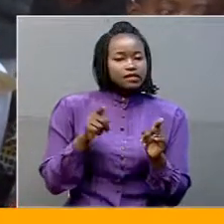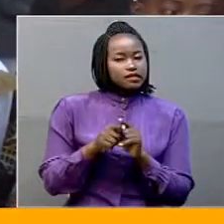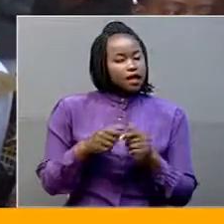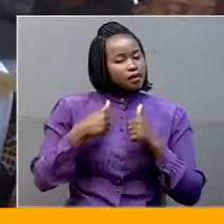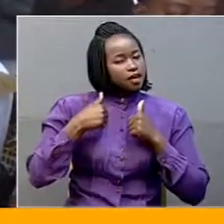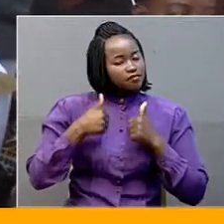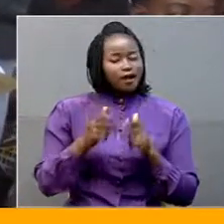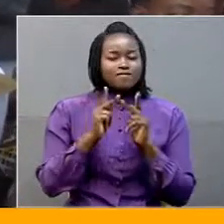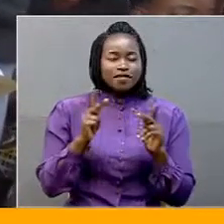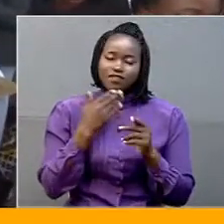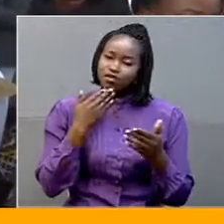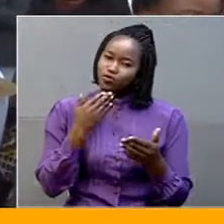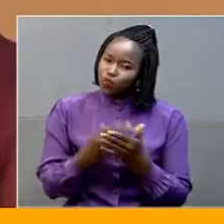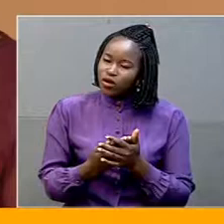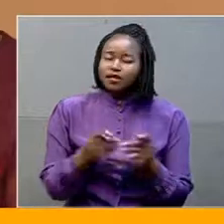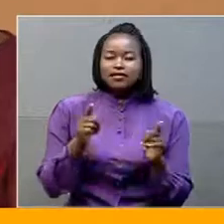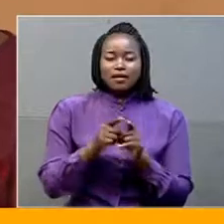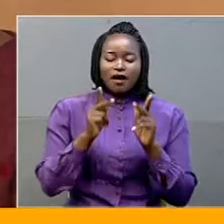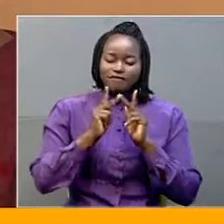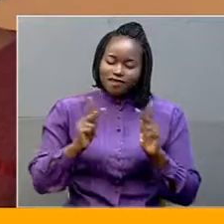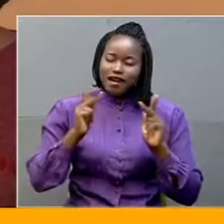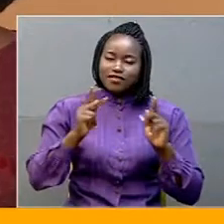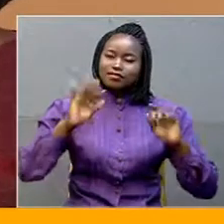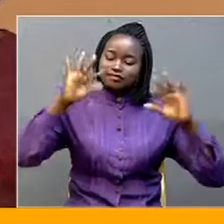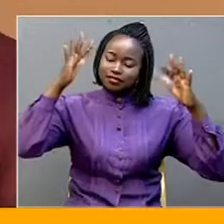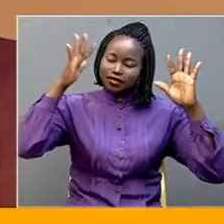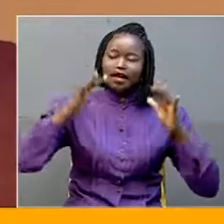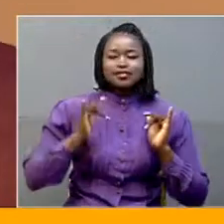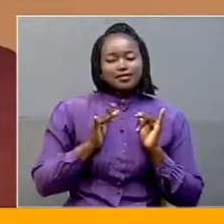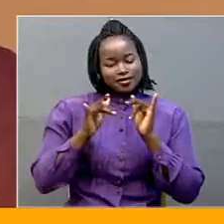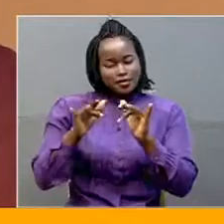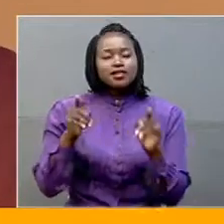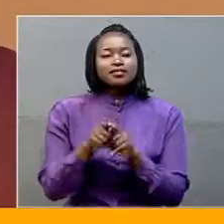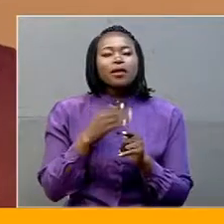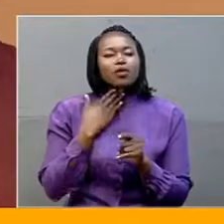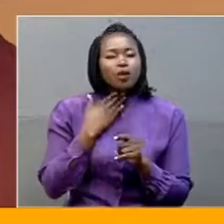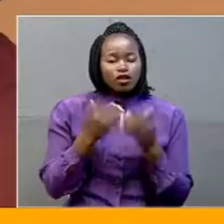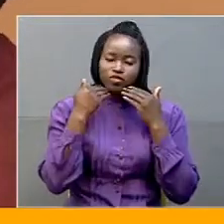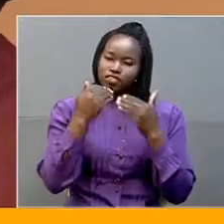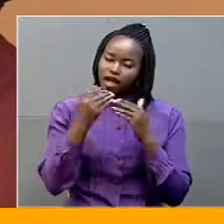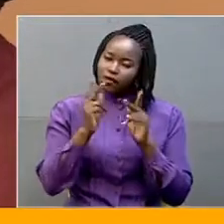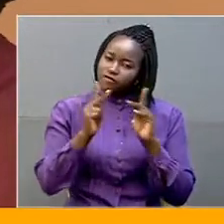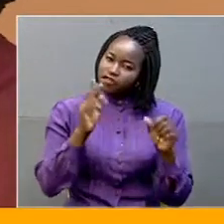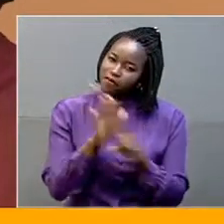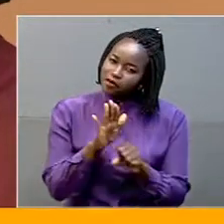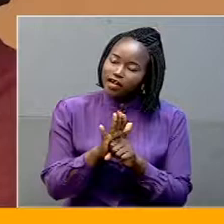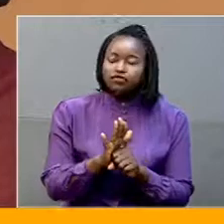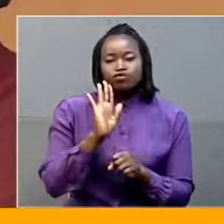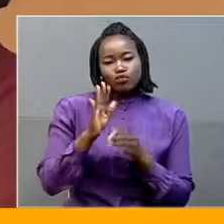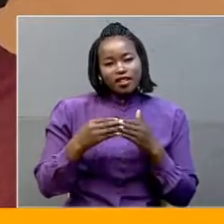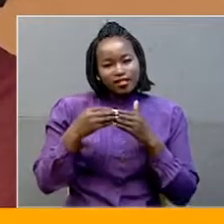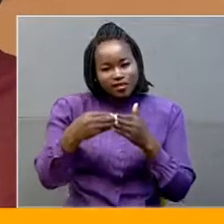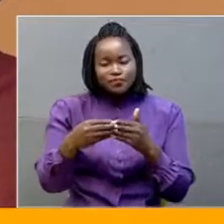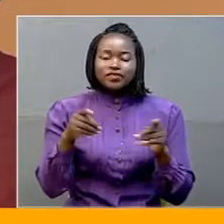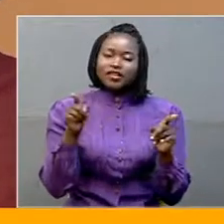we held a very, very successful Summit. And I would like to thank you very much for your leadership. And thank